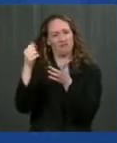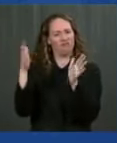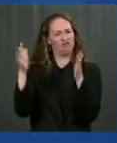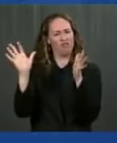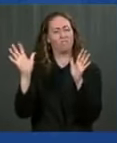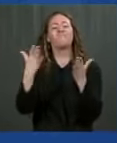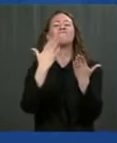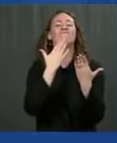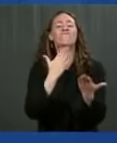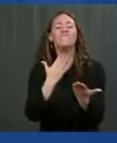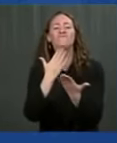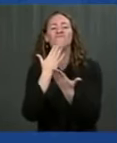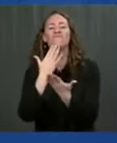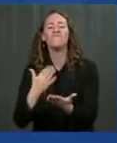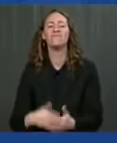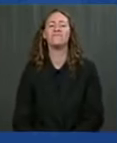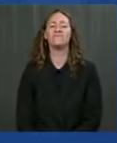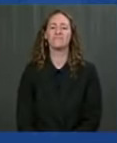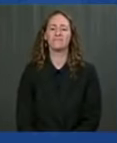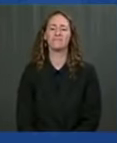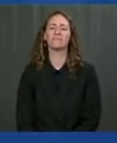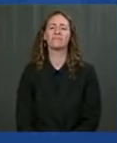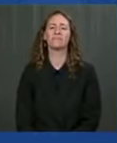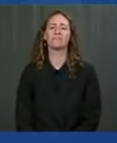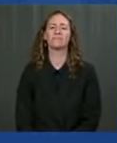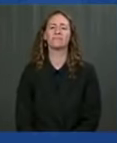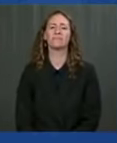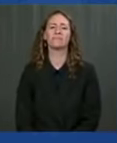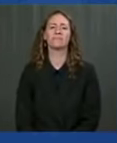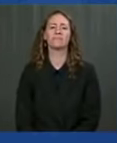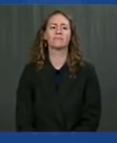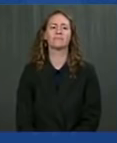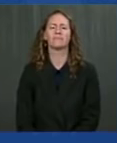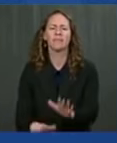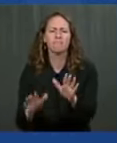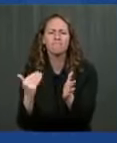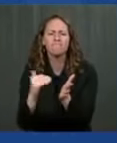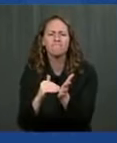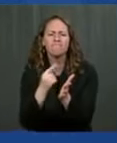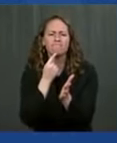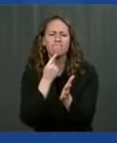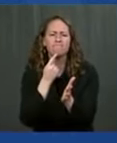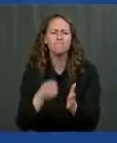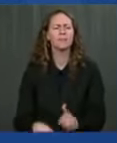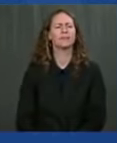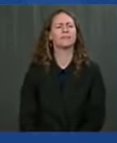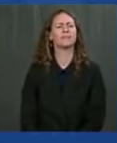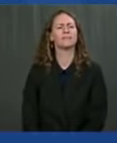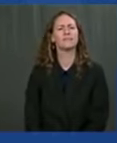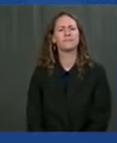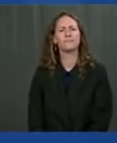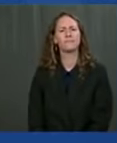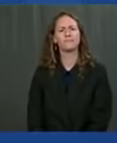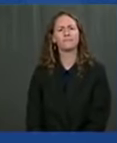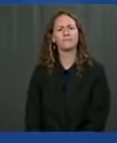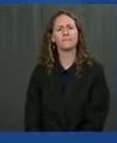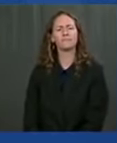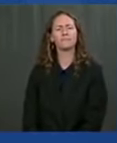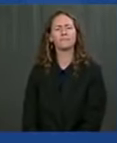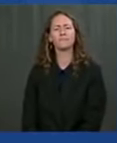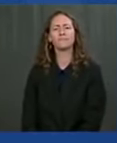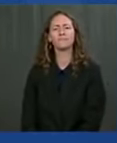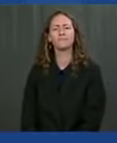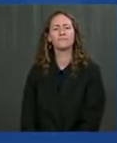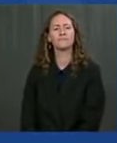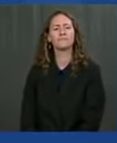The Press abortion rights in Texas, sir? Mr. Pardon me? The Press on abortion rights in Texas, sir. What would be your message to